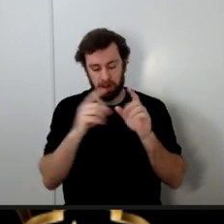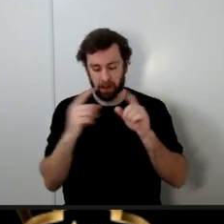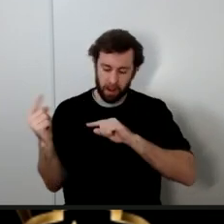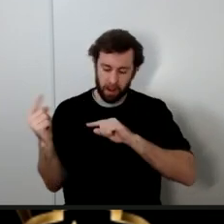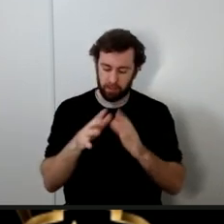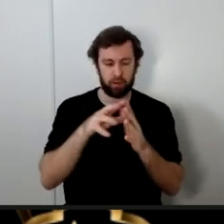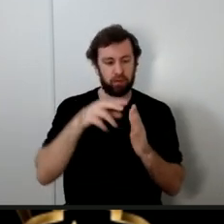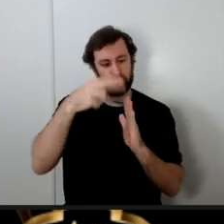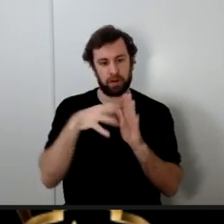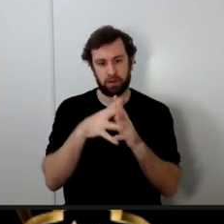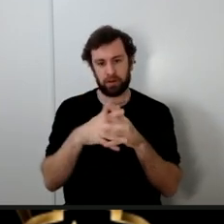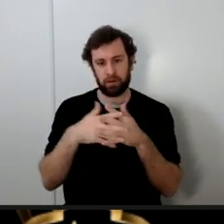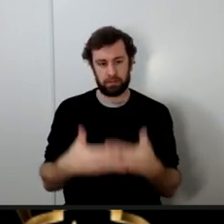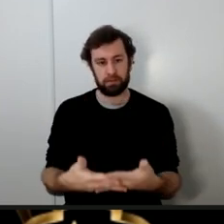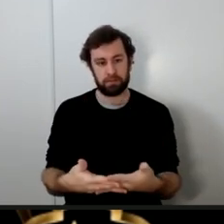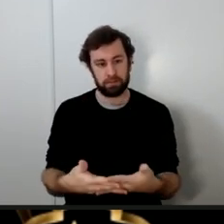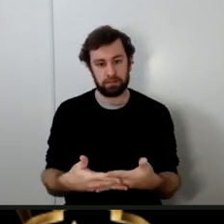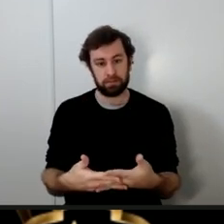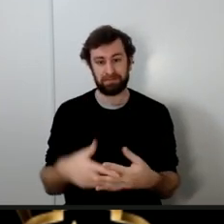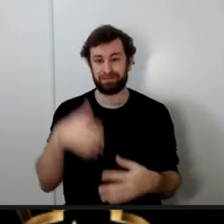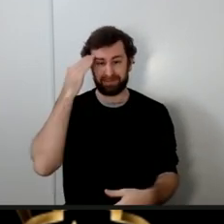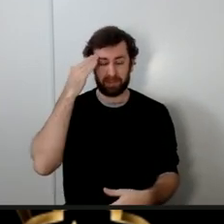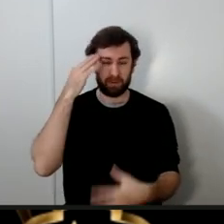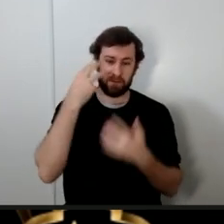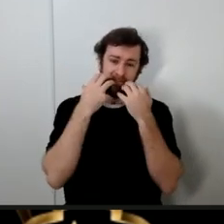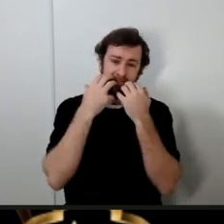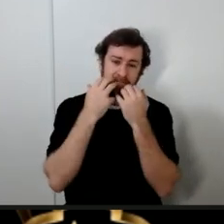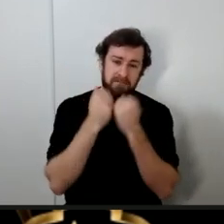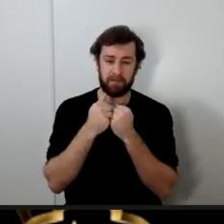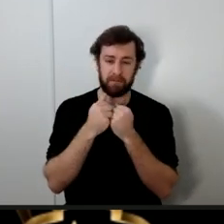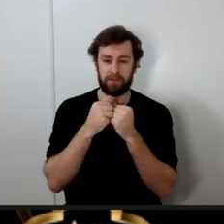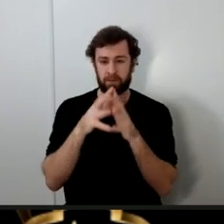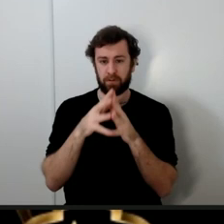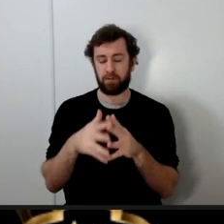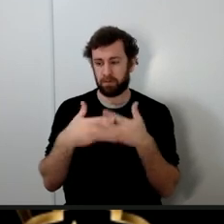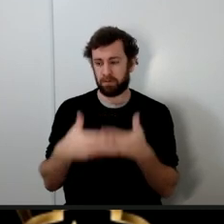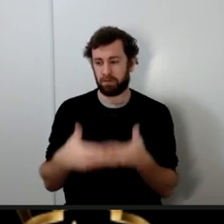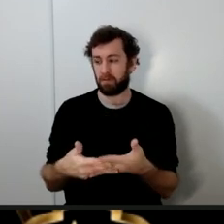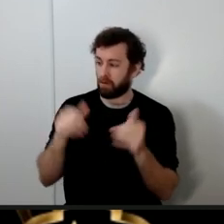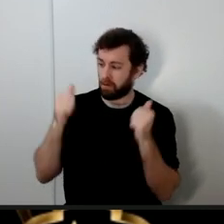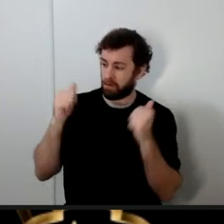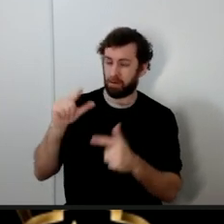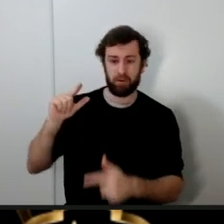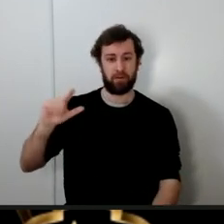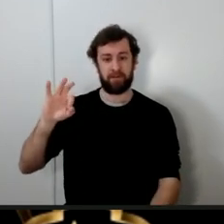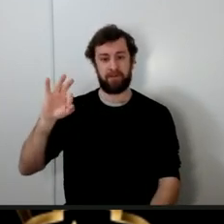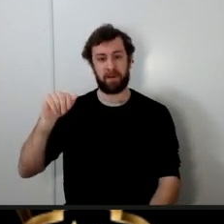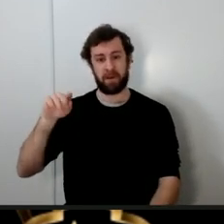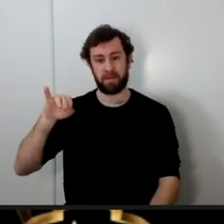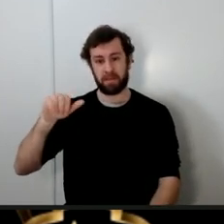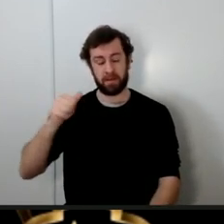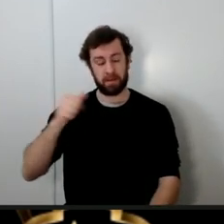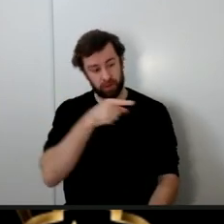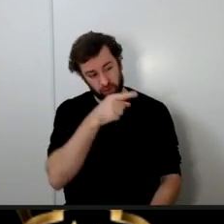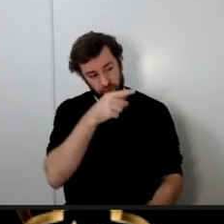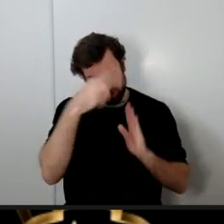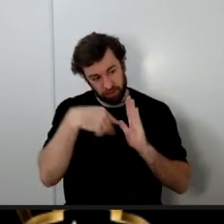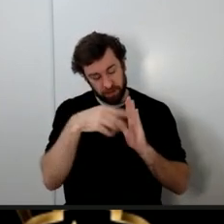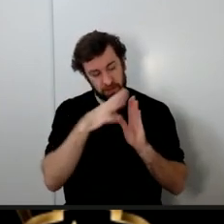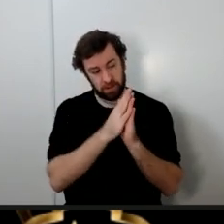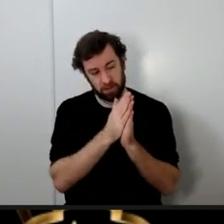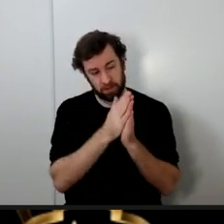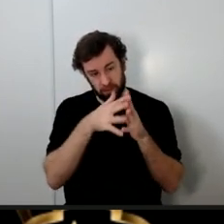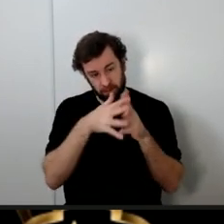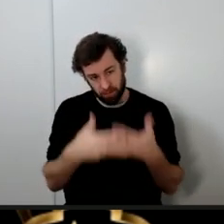brothers and sisters know the value of Quran Fatima with all her greatness she tells Imam Ali that when you read the Quran on my grave that